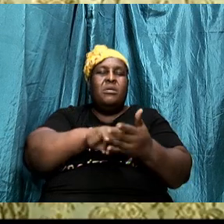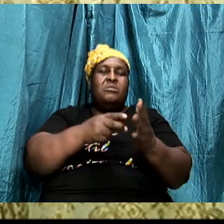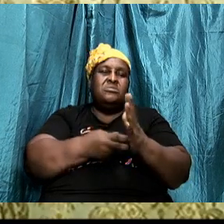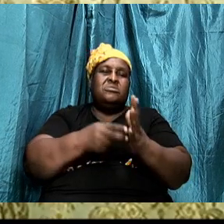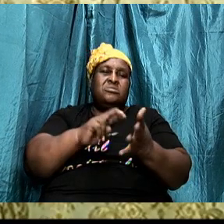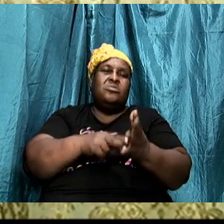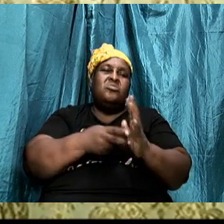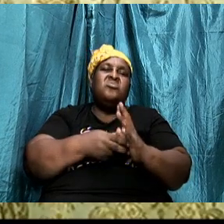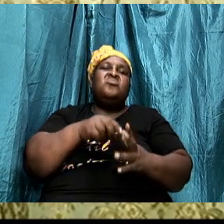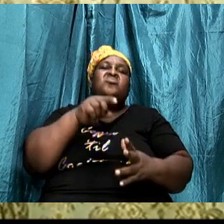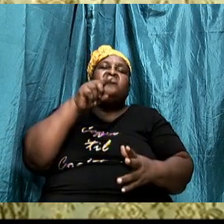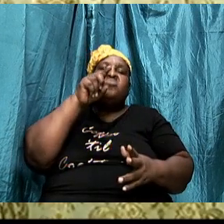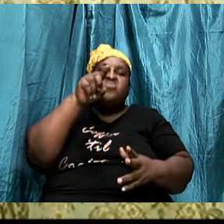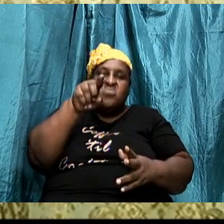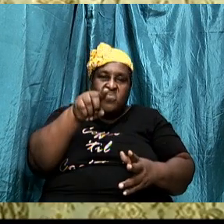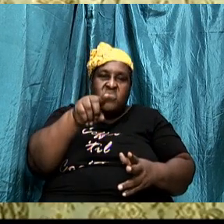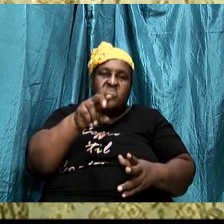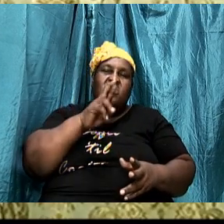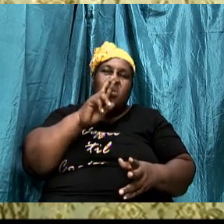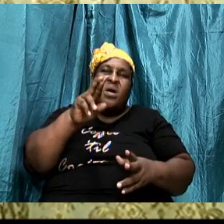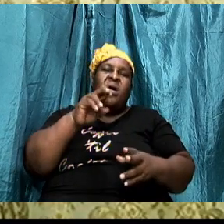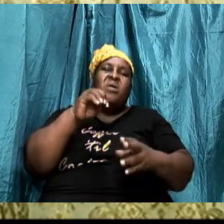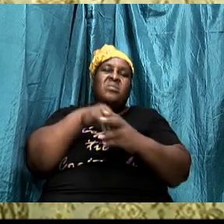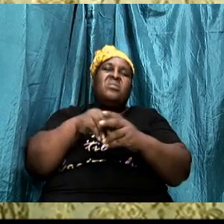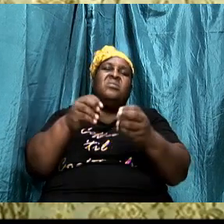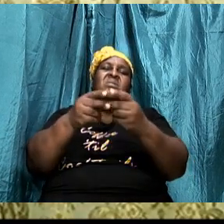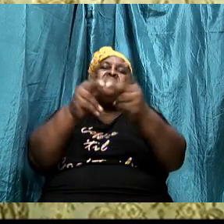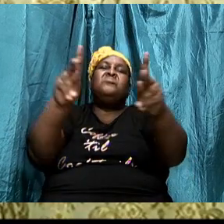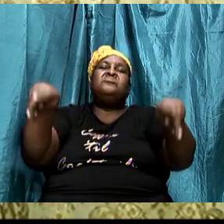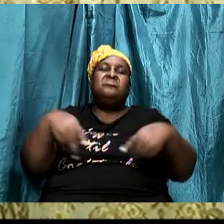that you are in a position with God